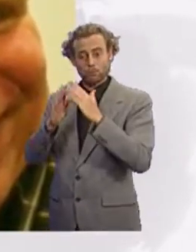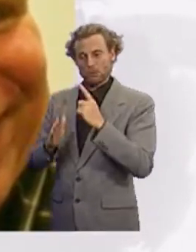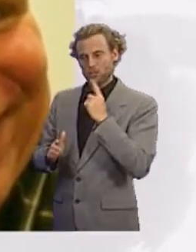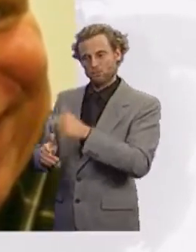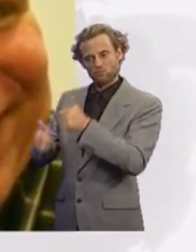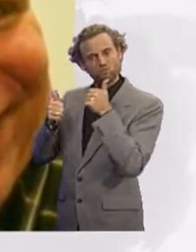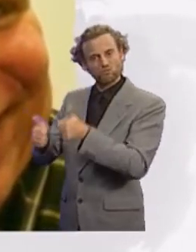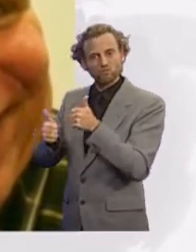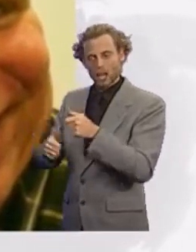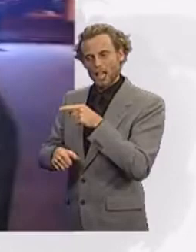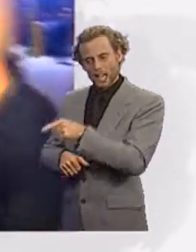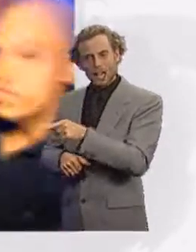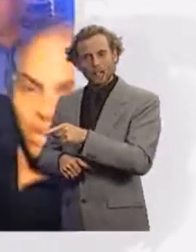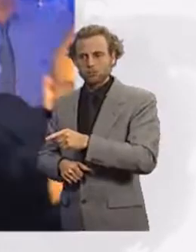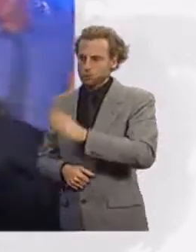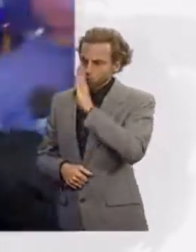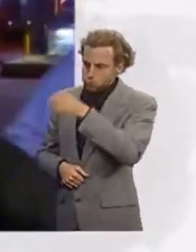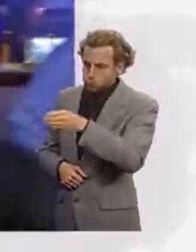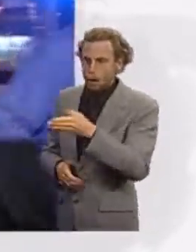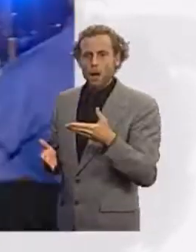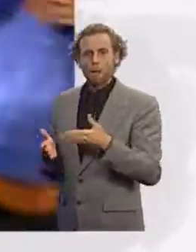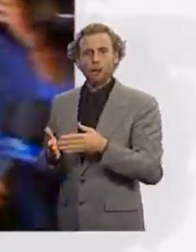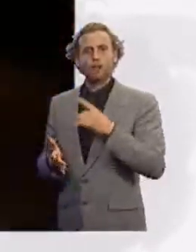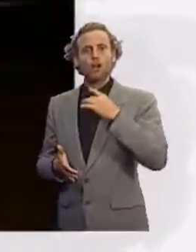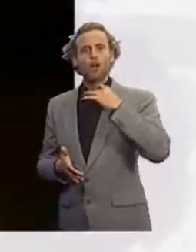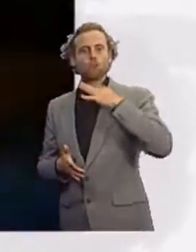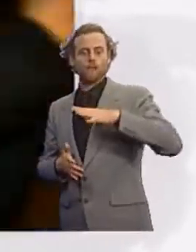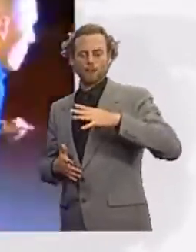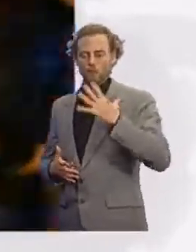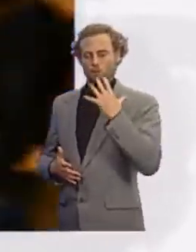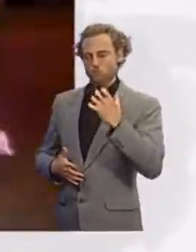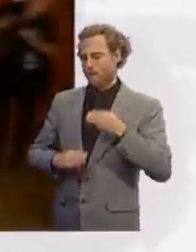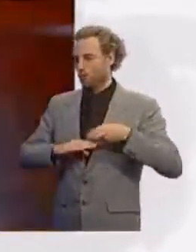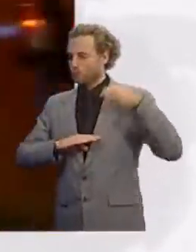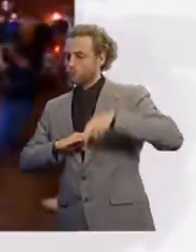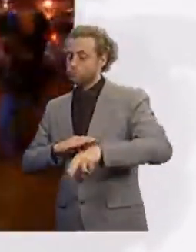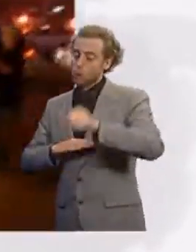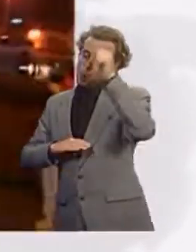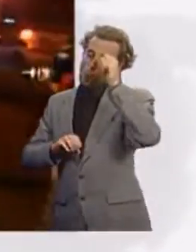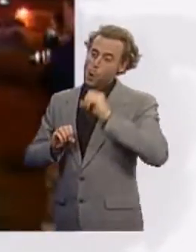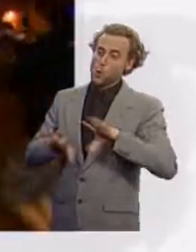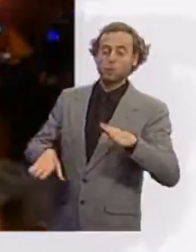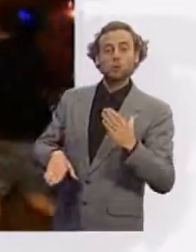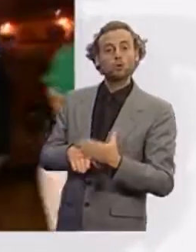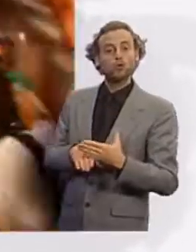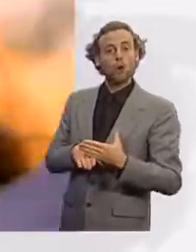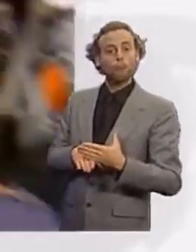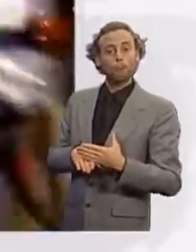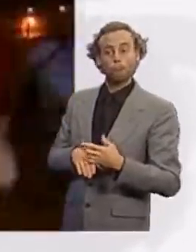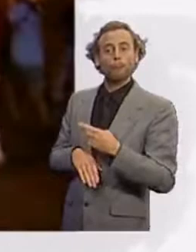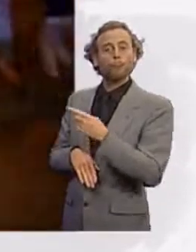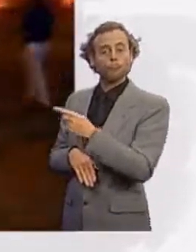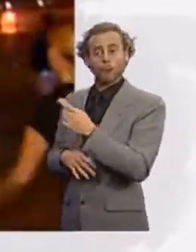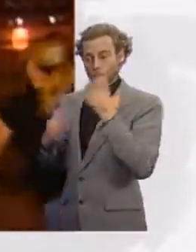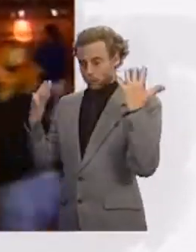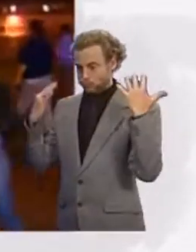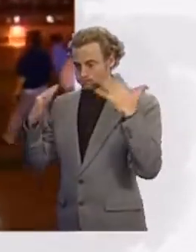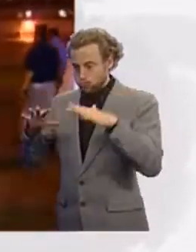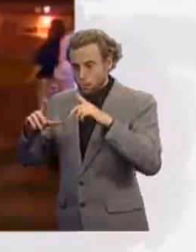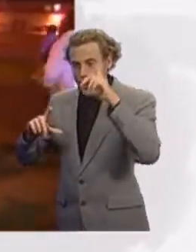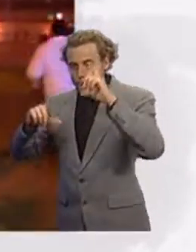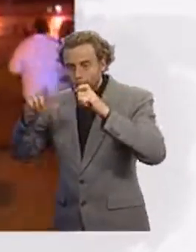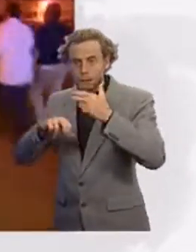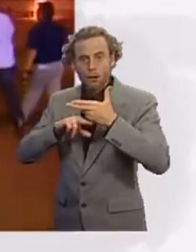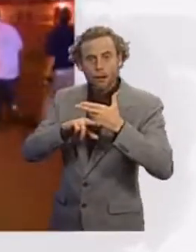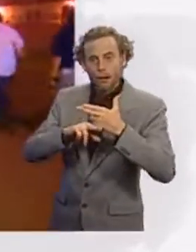professional suicide. Come on, Stephen. Come on. An unlikely star who will undoubtedly receive a flood